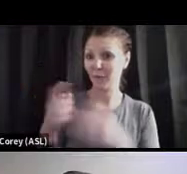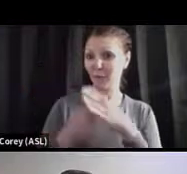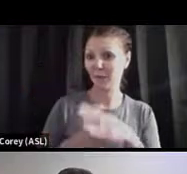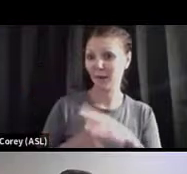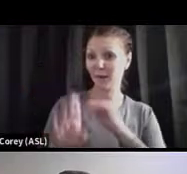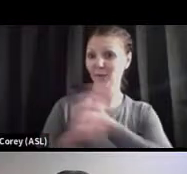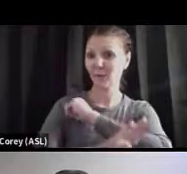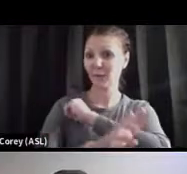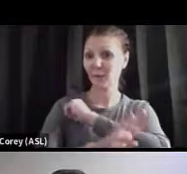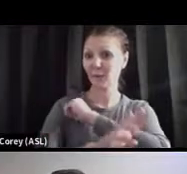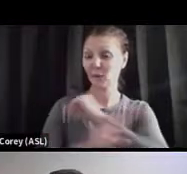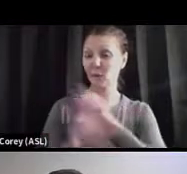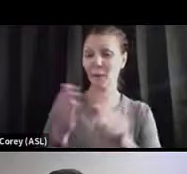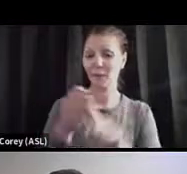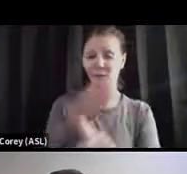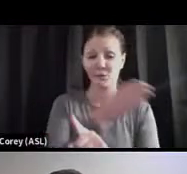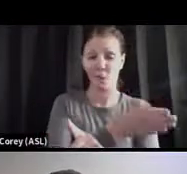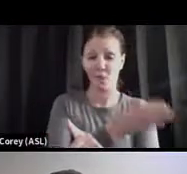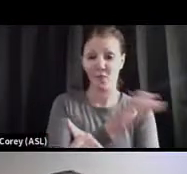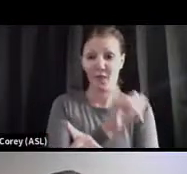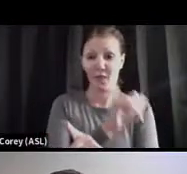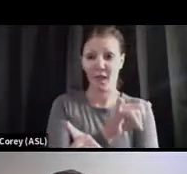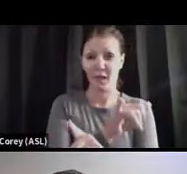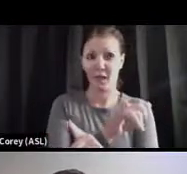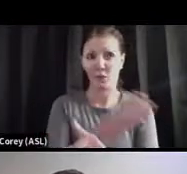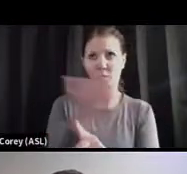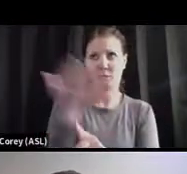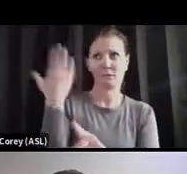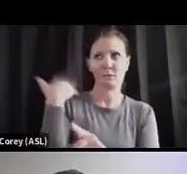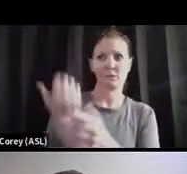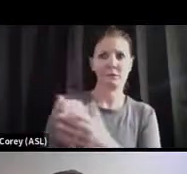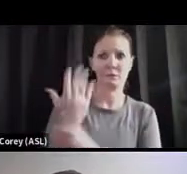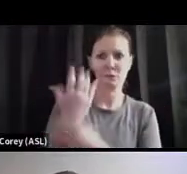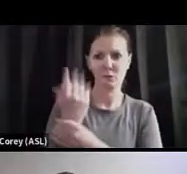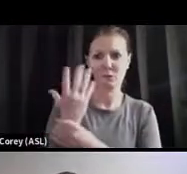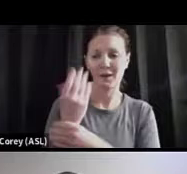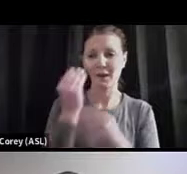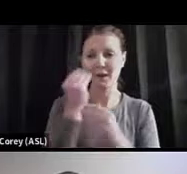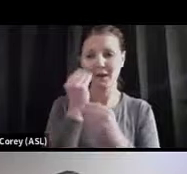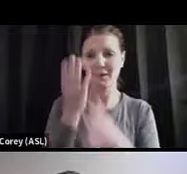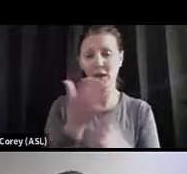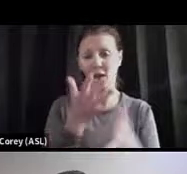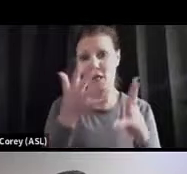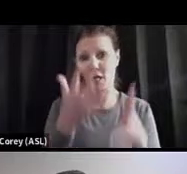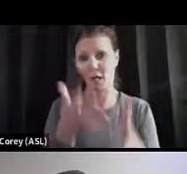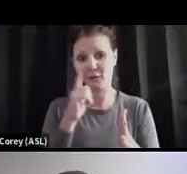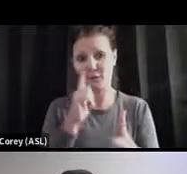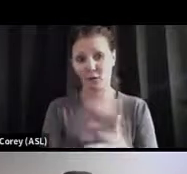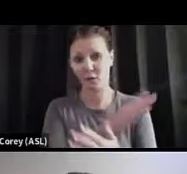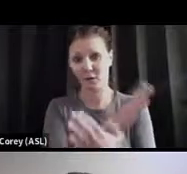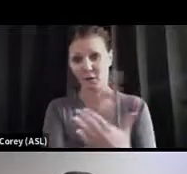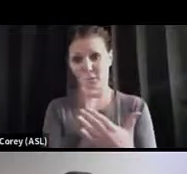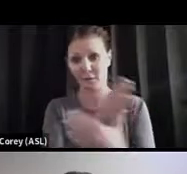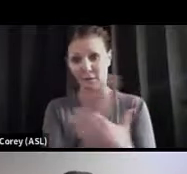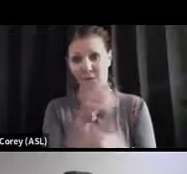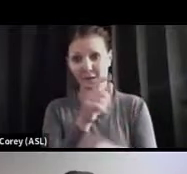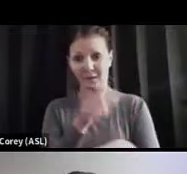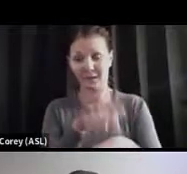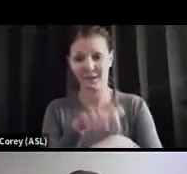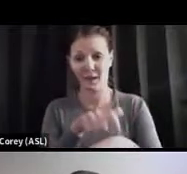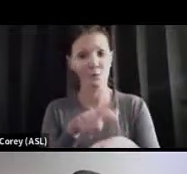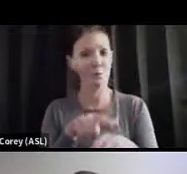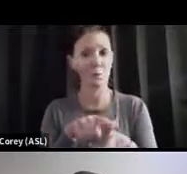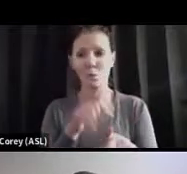previously earlier in the spring. And the data that was there up until that time when they updated some of it had gotten